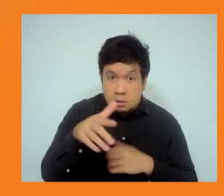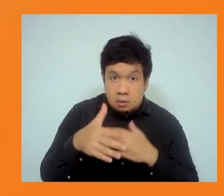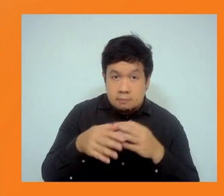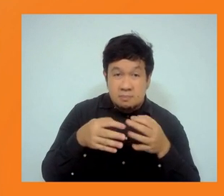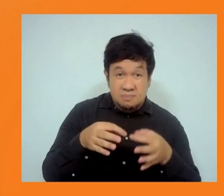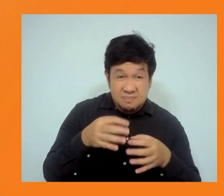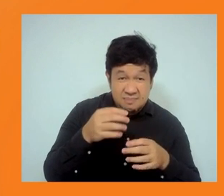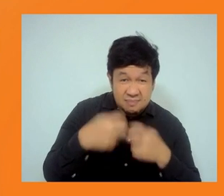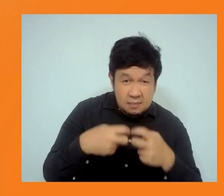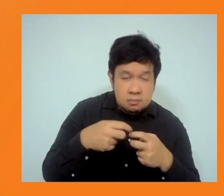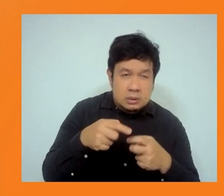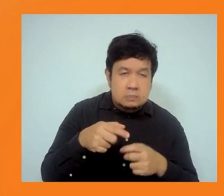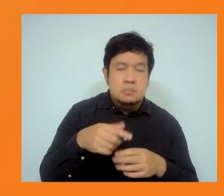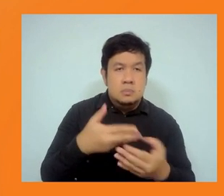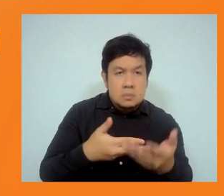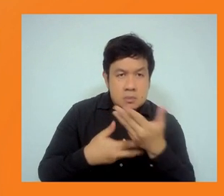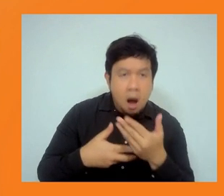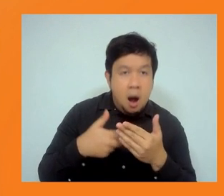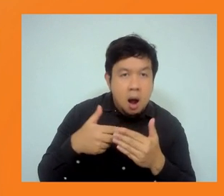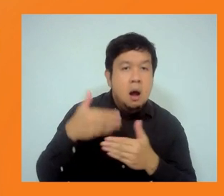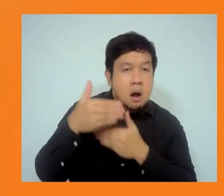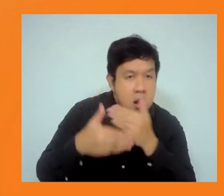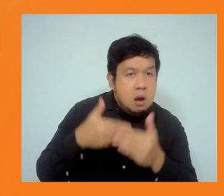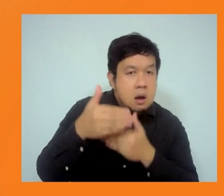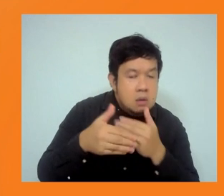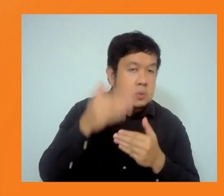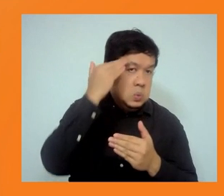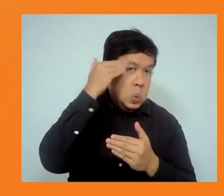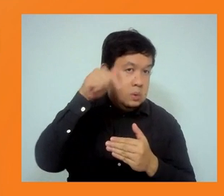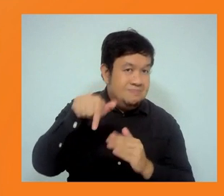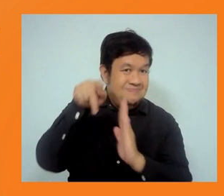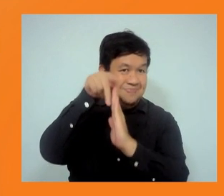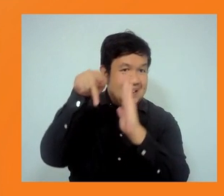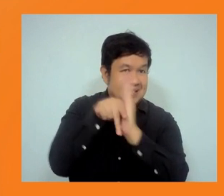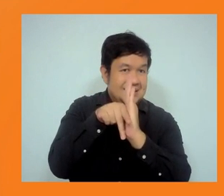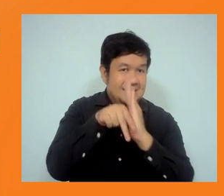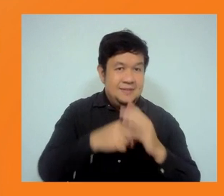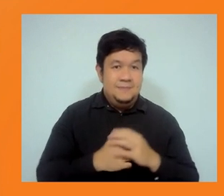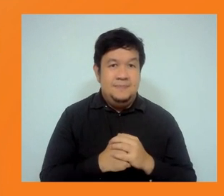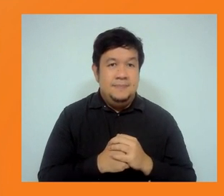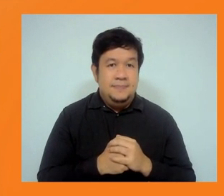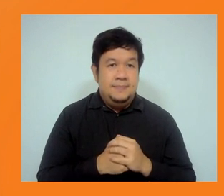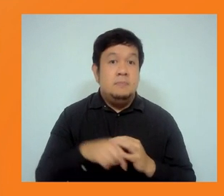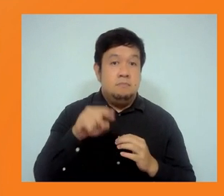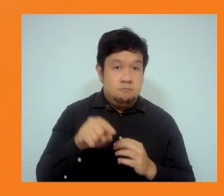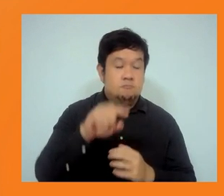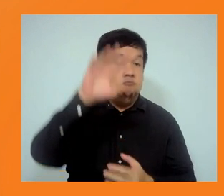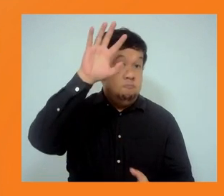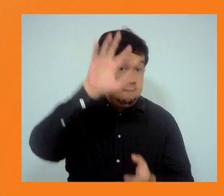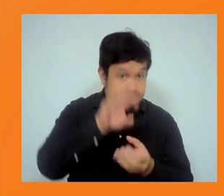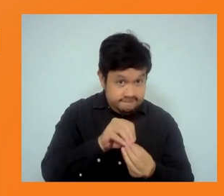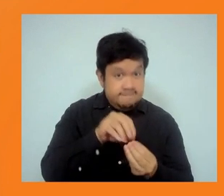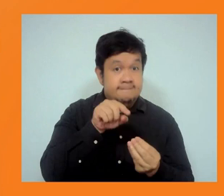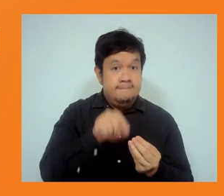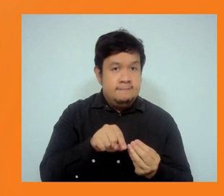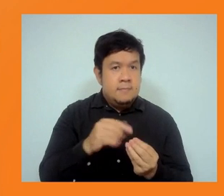the new policy. So, you know, all in all, this is a more ambitious agenda for ADB to have